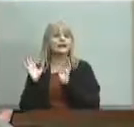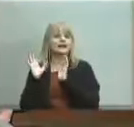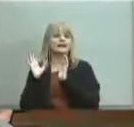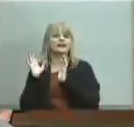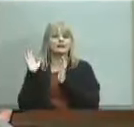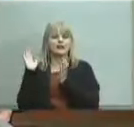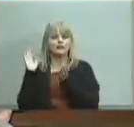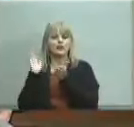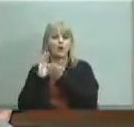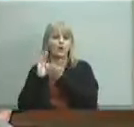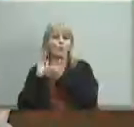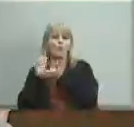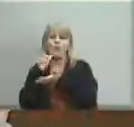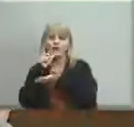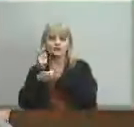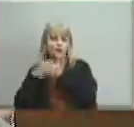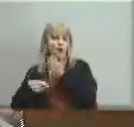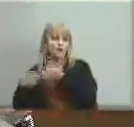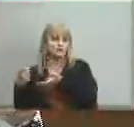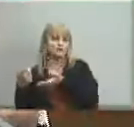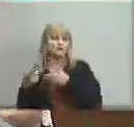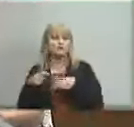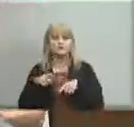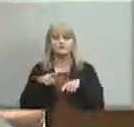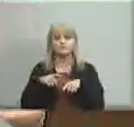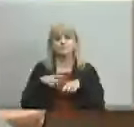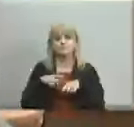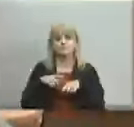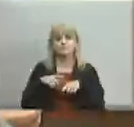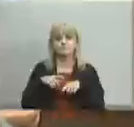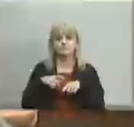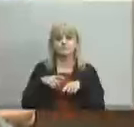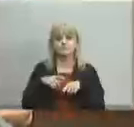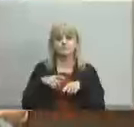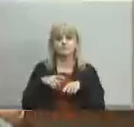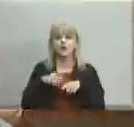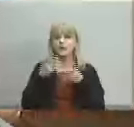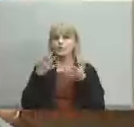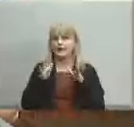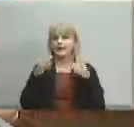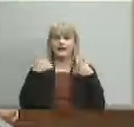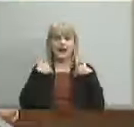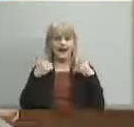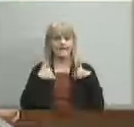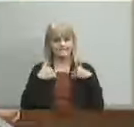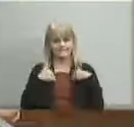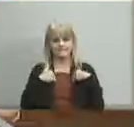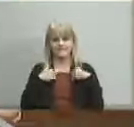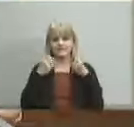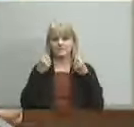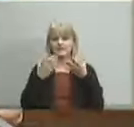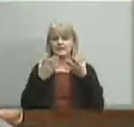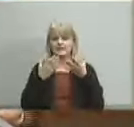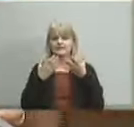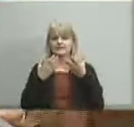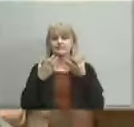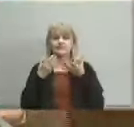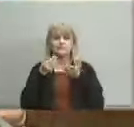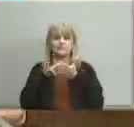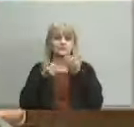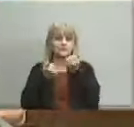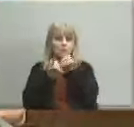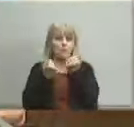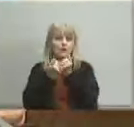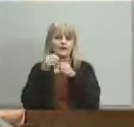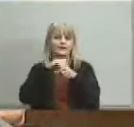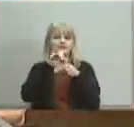involvement by using the health services office we already have within jcps that office contracts with career